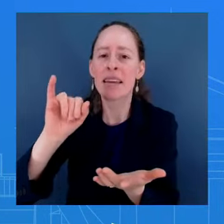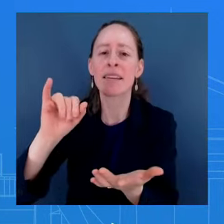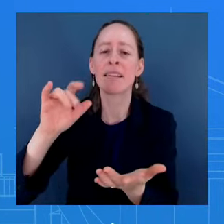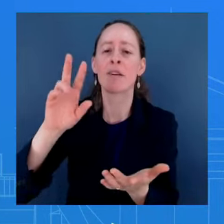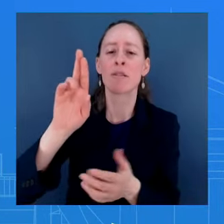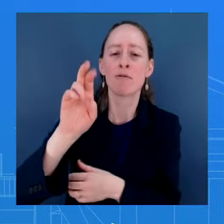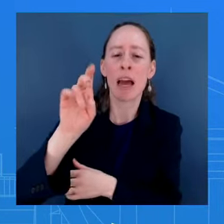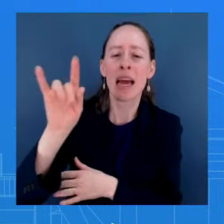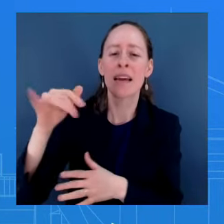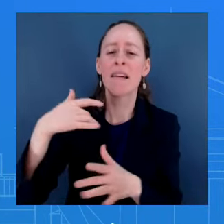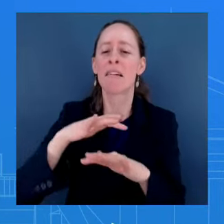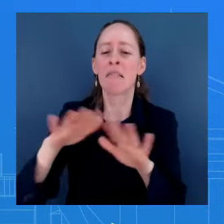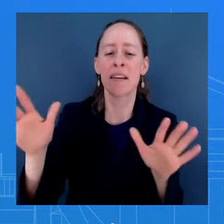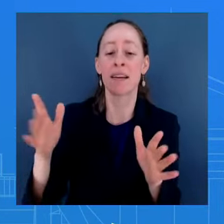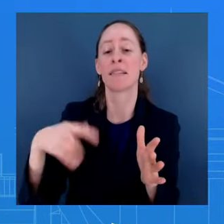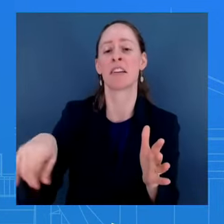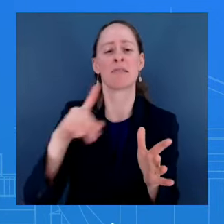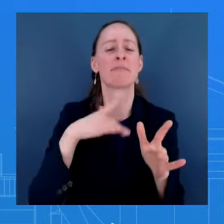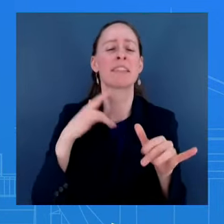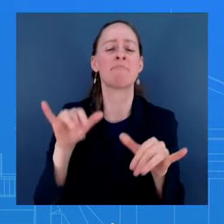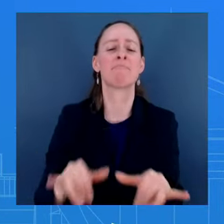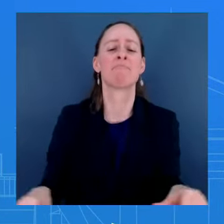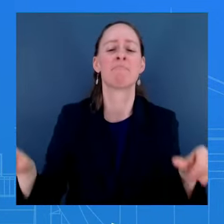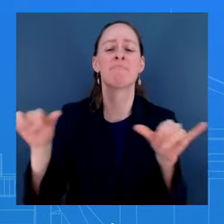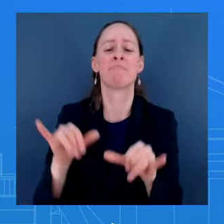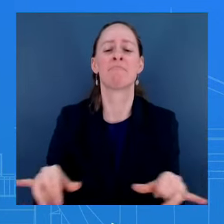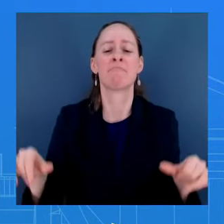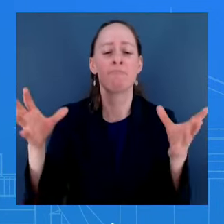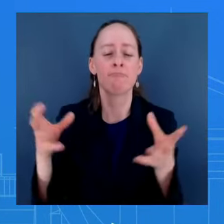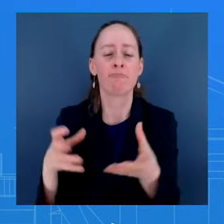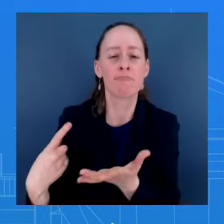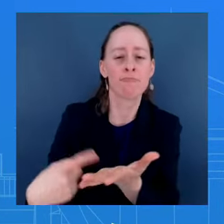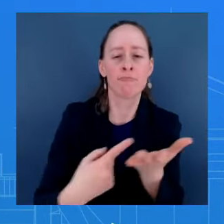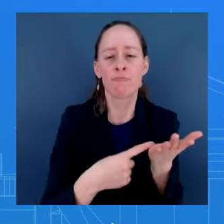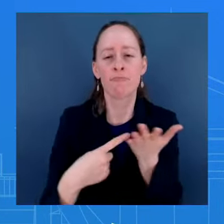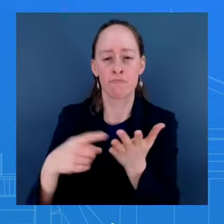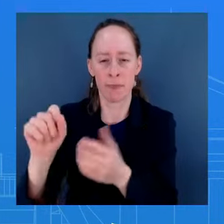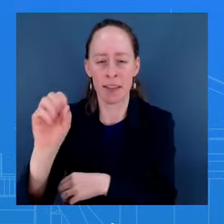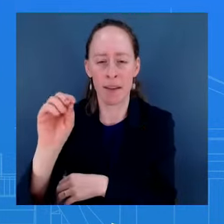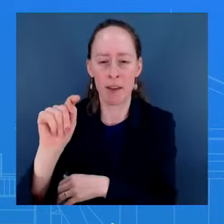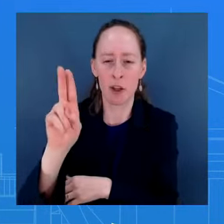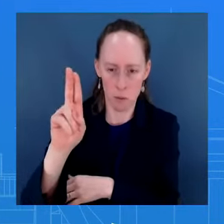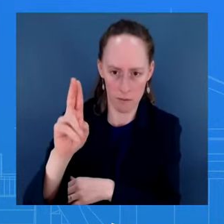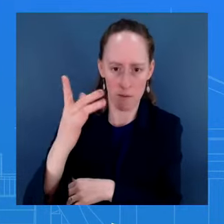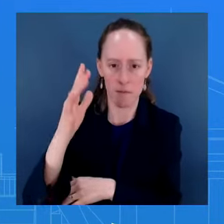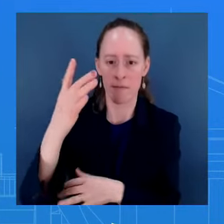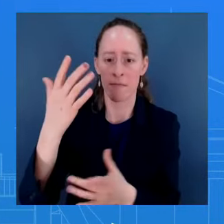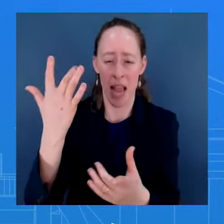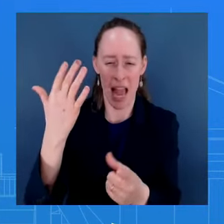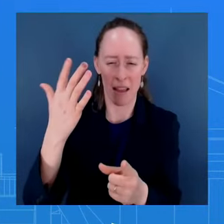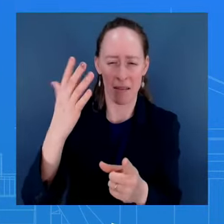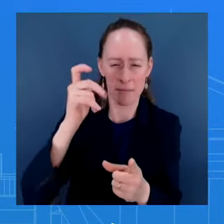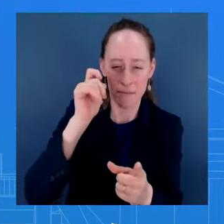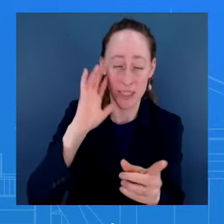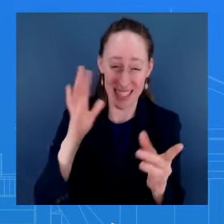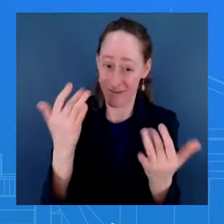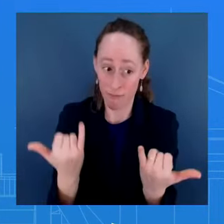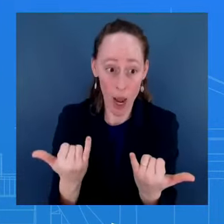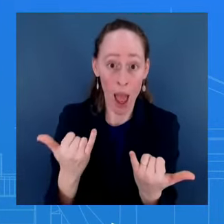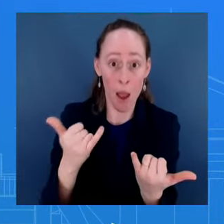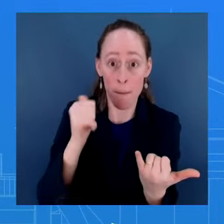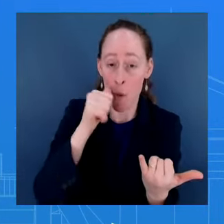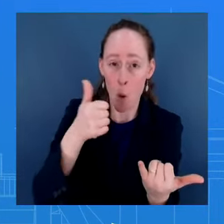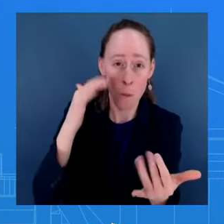think, you know, even throughout today and tomorrow, he's going to continue to fine tune the speech. This is something that he is